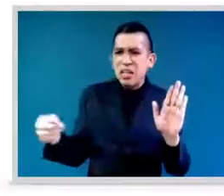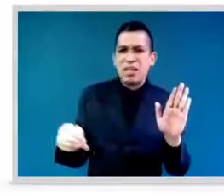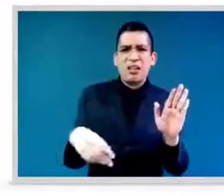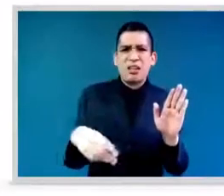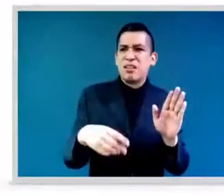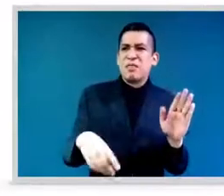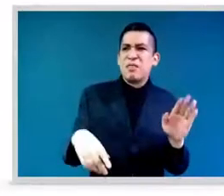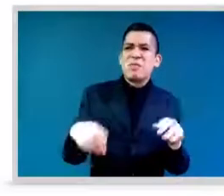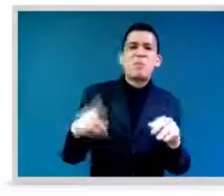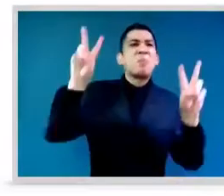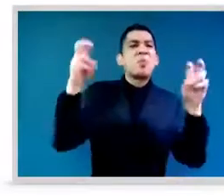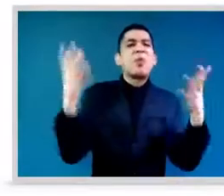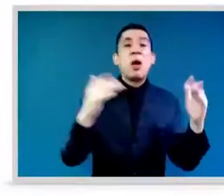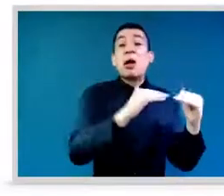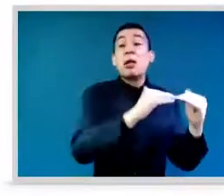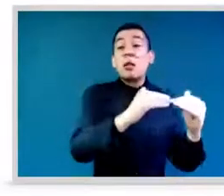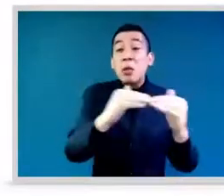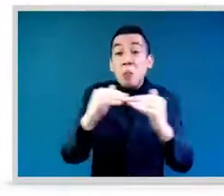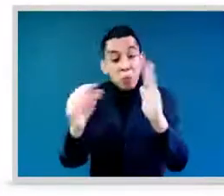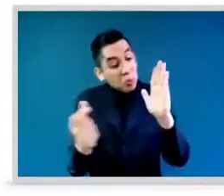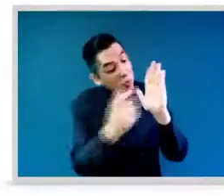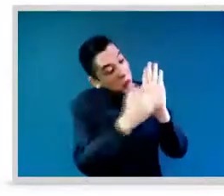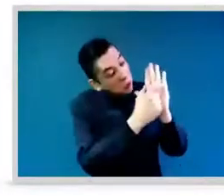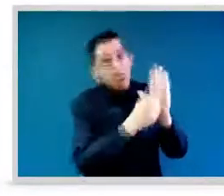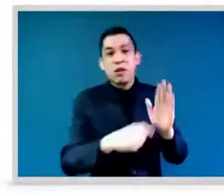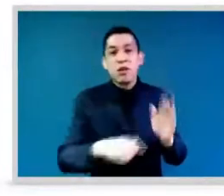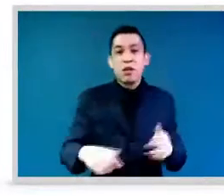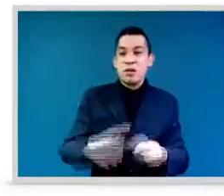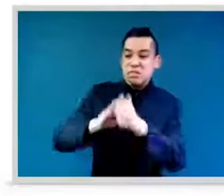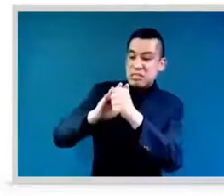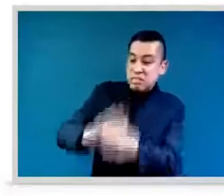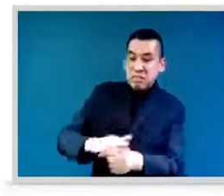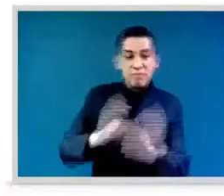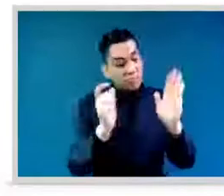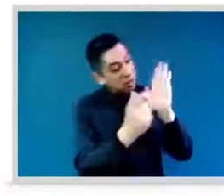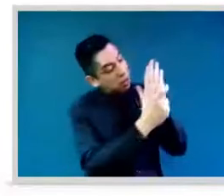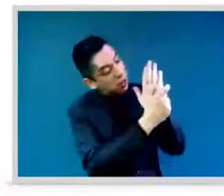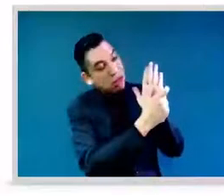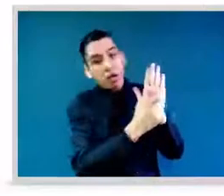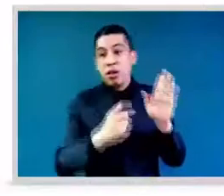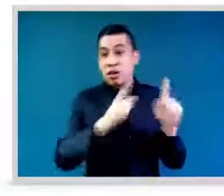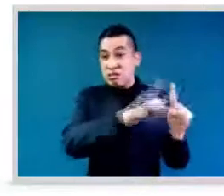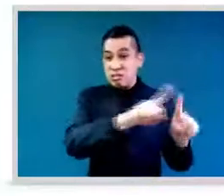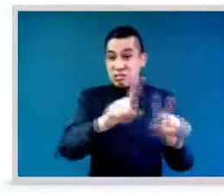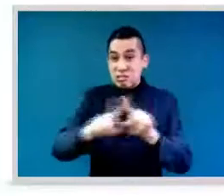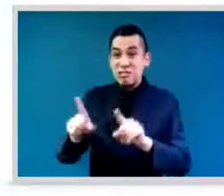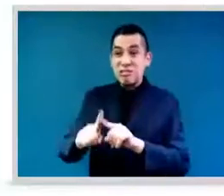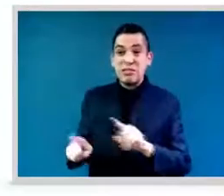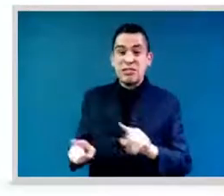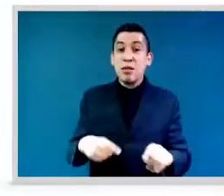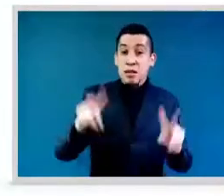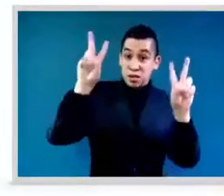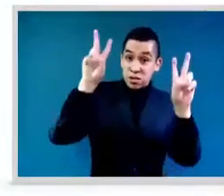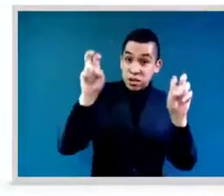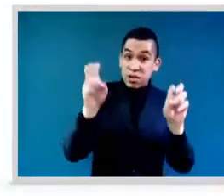can be called discriminación positiva. In Spanish the word discriminación is complicated, but even so I believe that we have take decisions